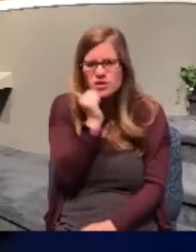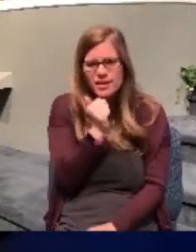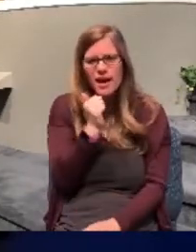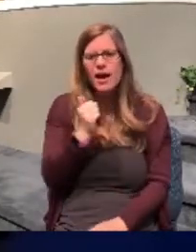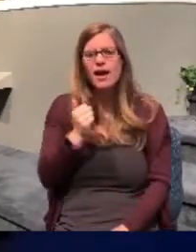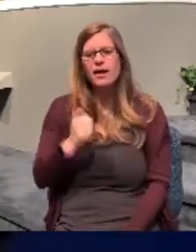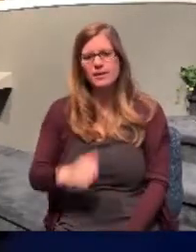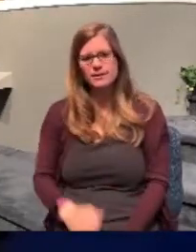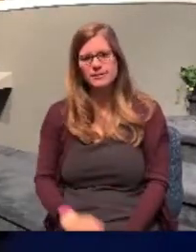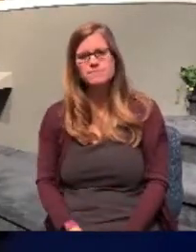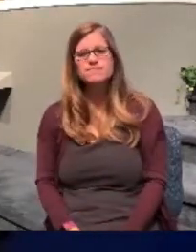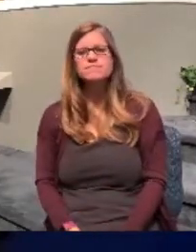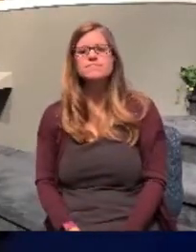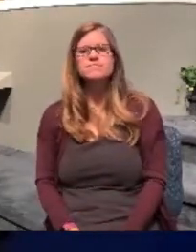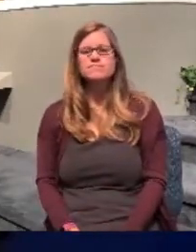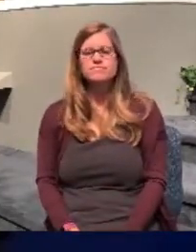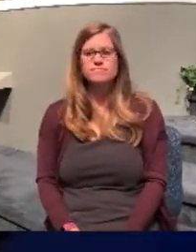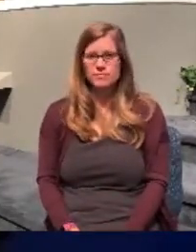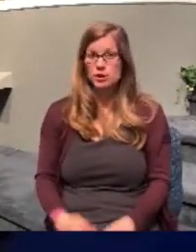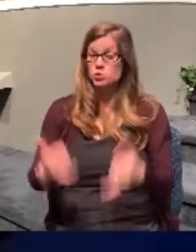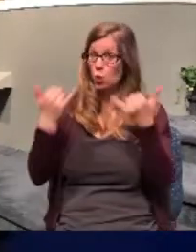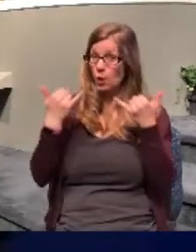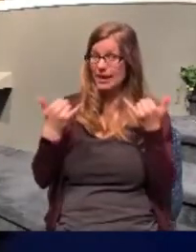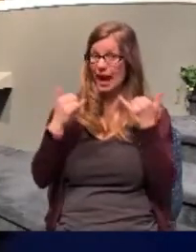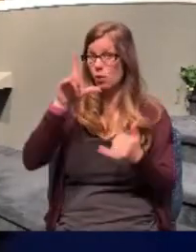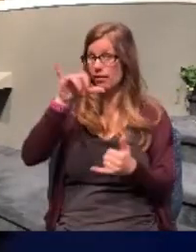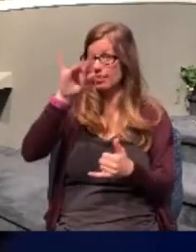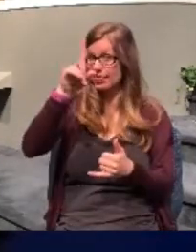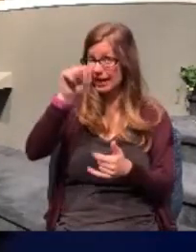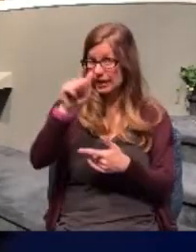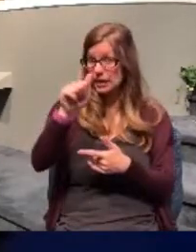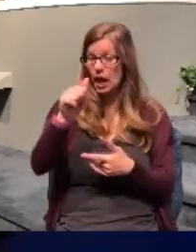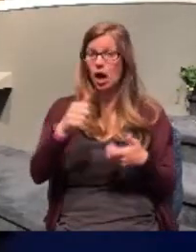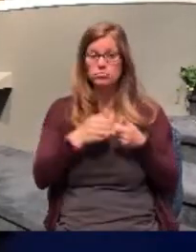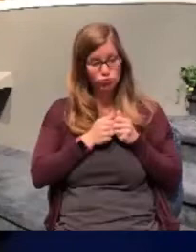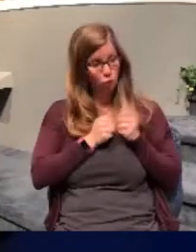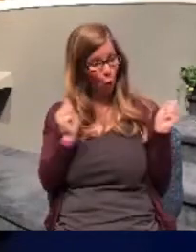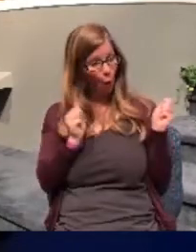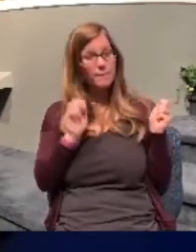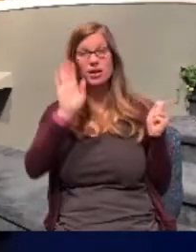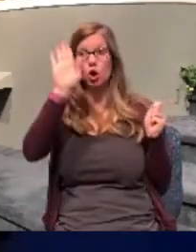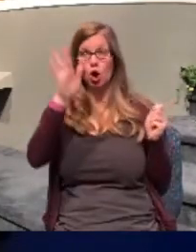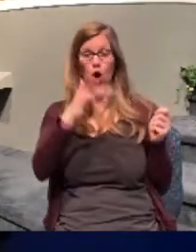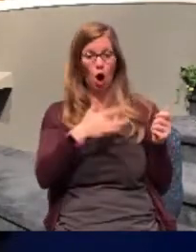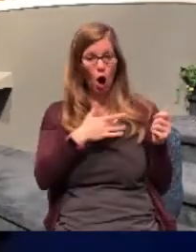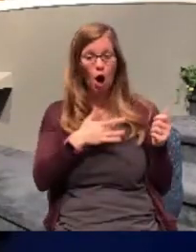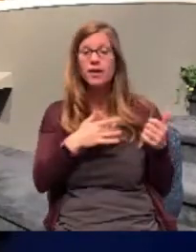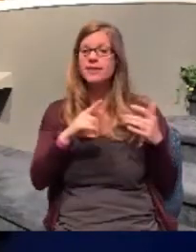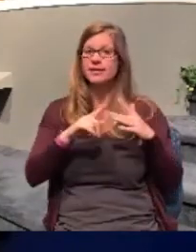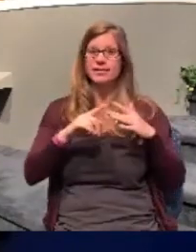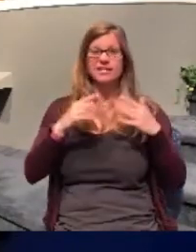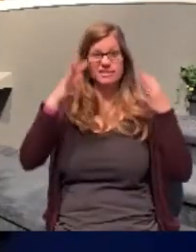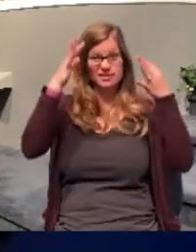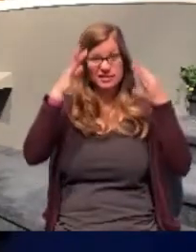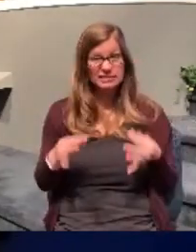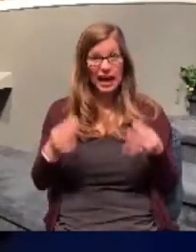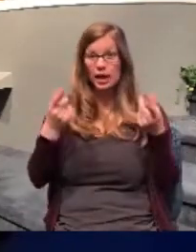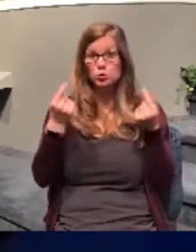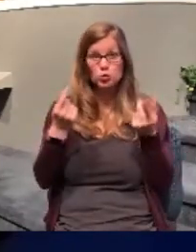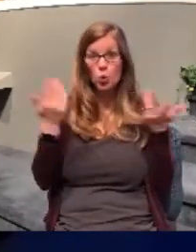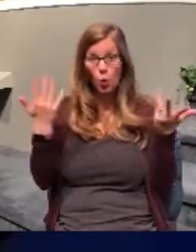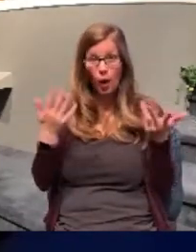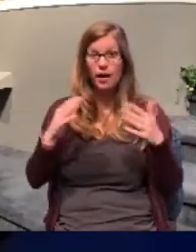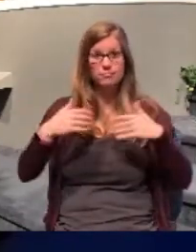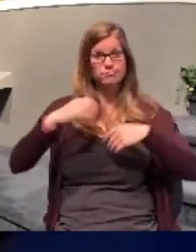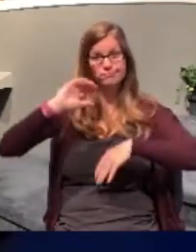home to not only accommodate Paul and his team, but to launch a local church in the city of Philippi.